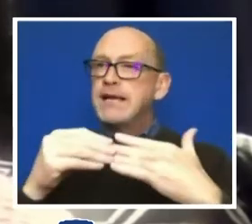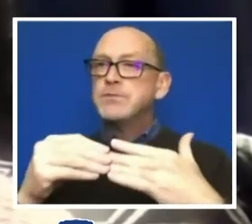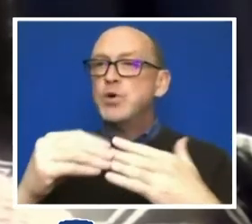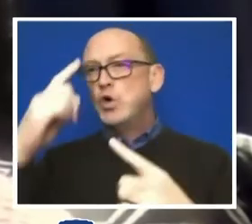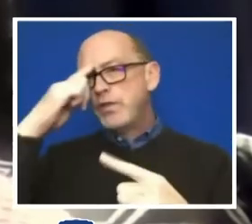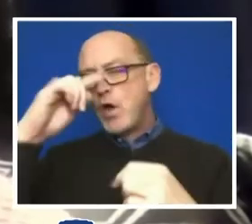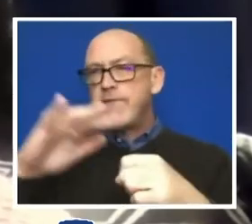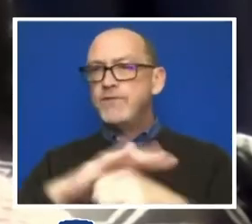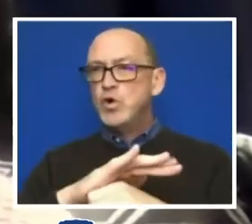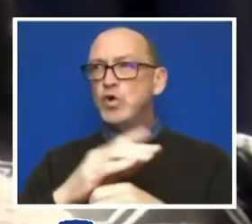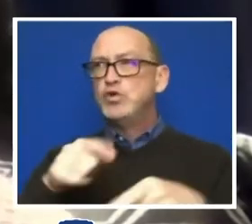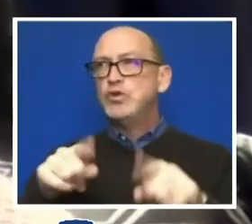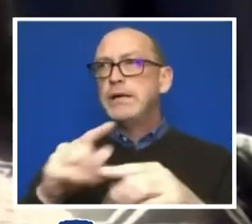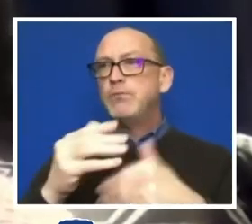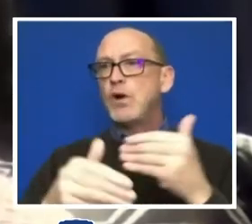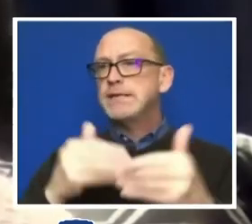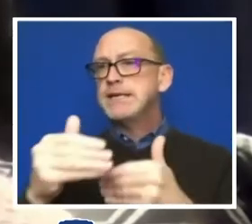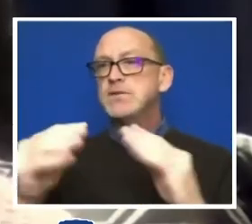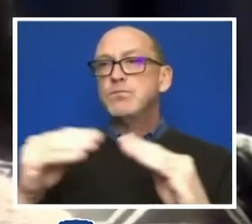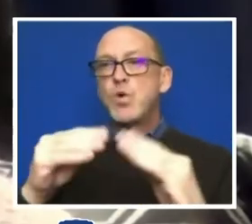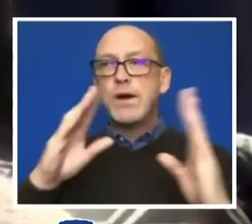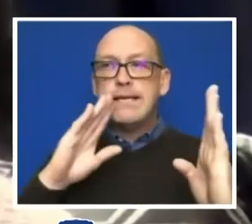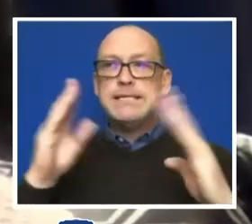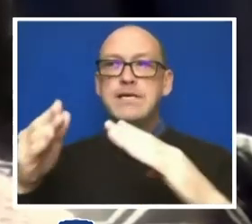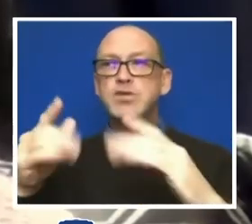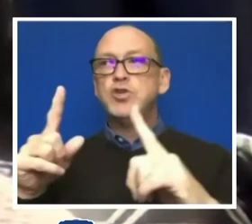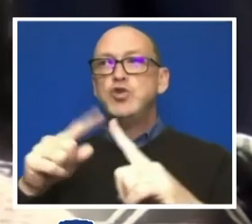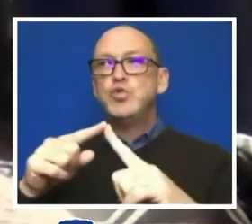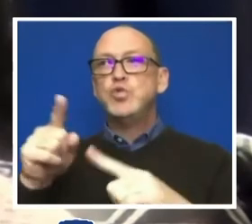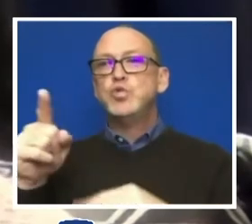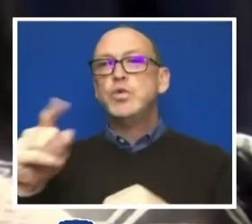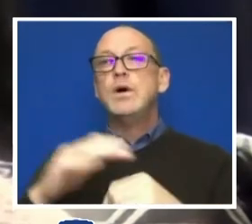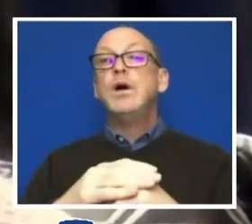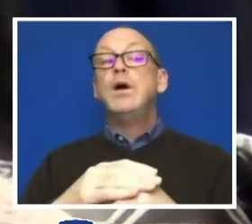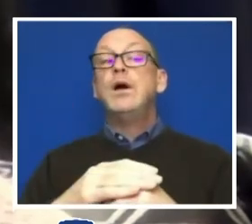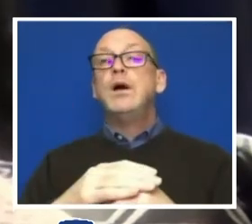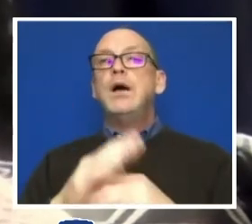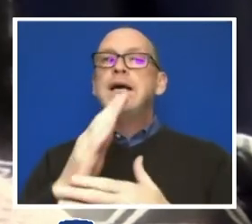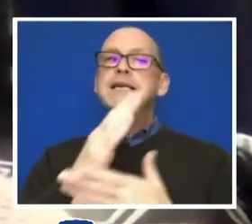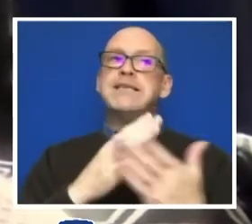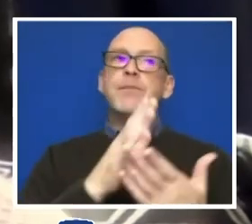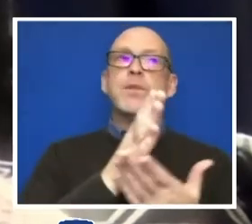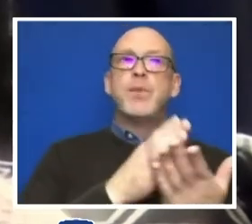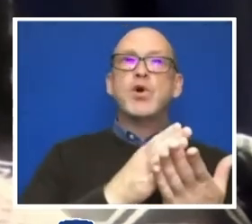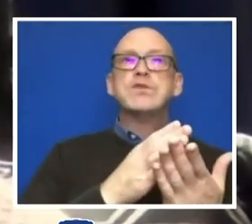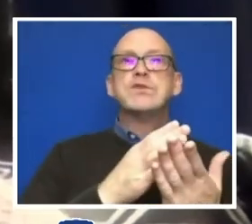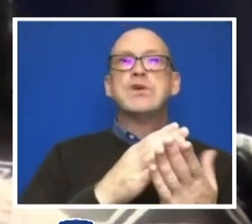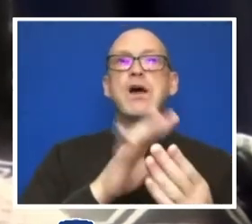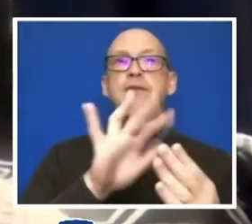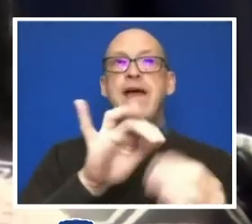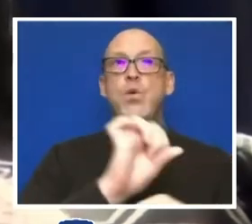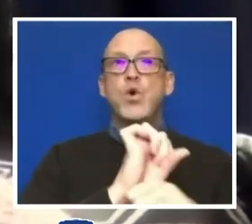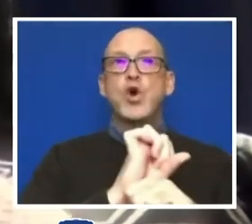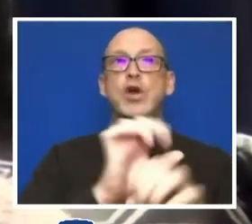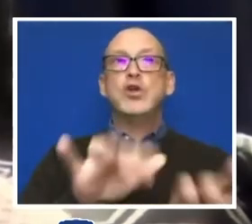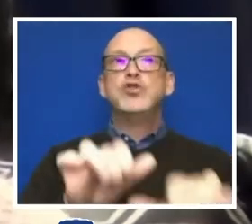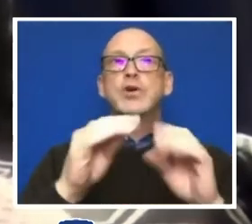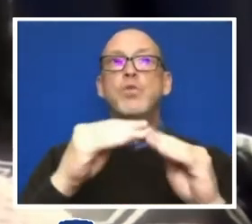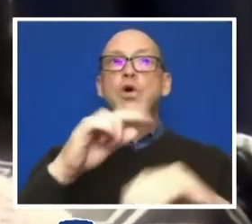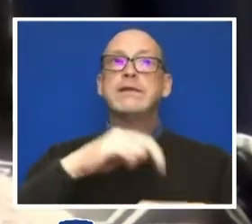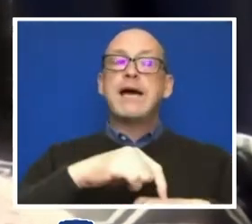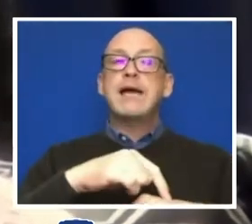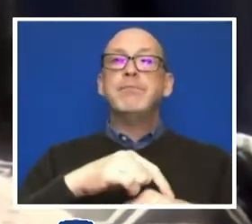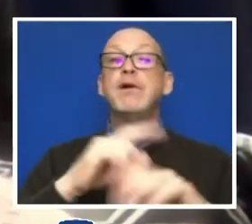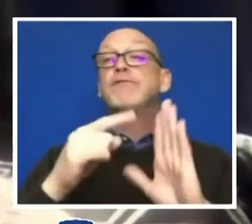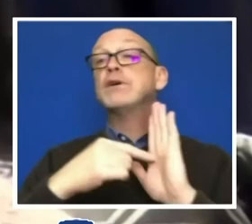process, giving more attention to those parts in this endeavor that took more time. For example, the First Amendment piece